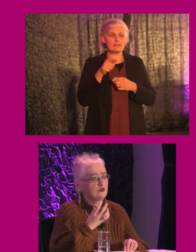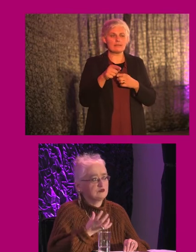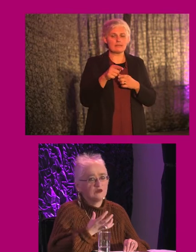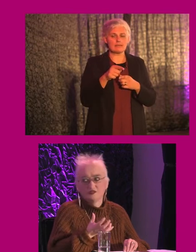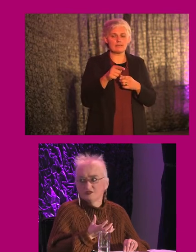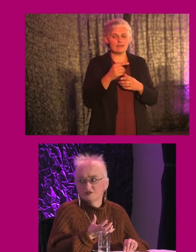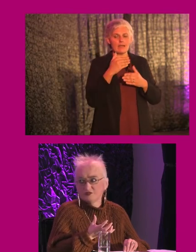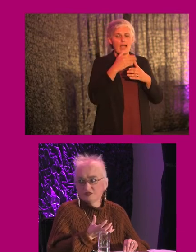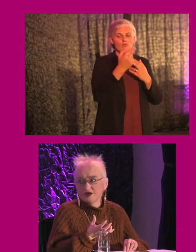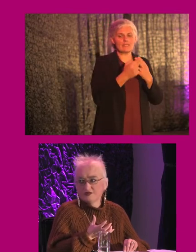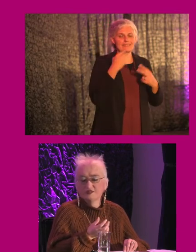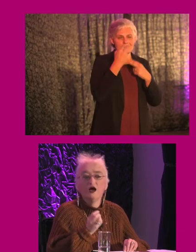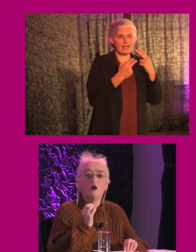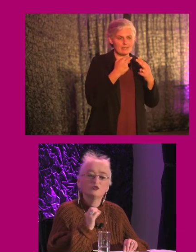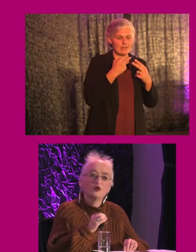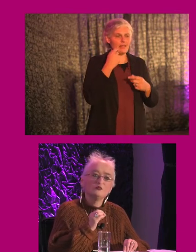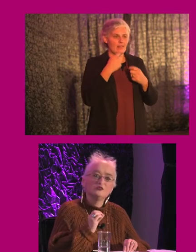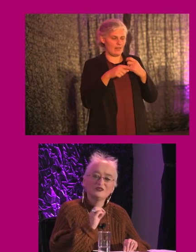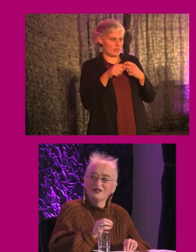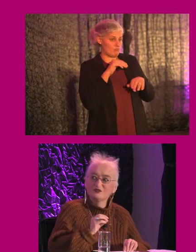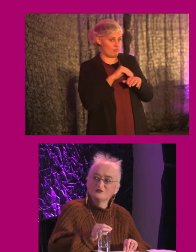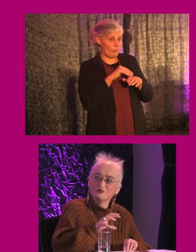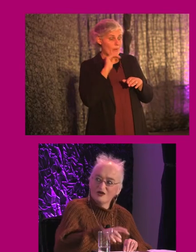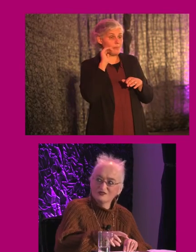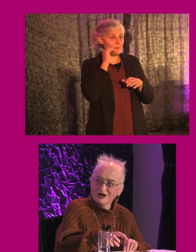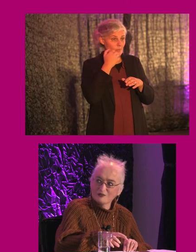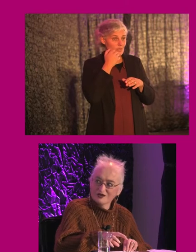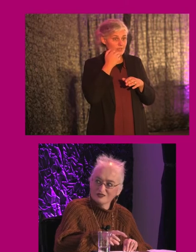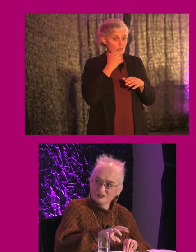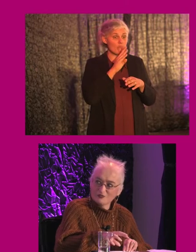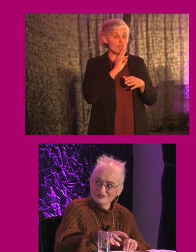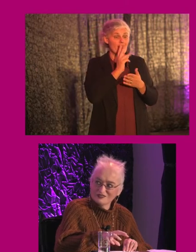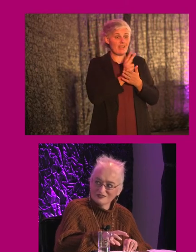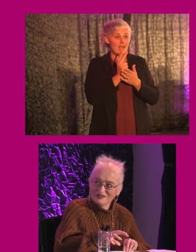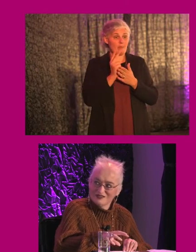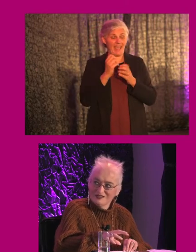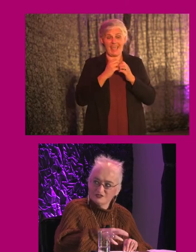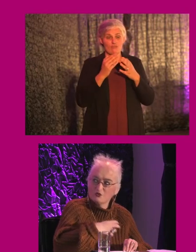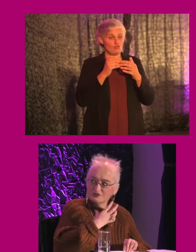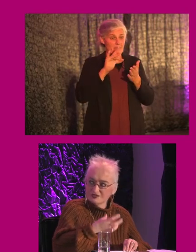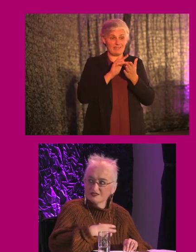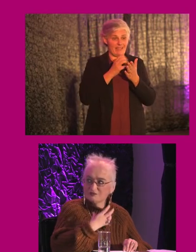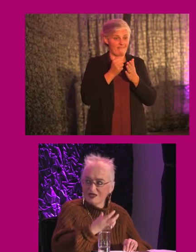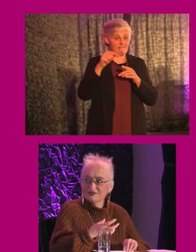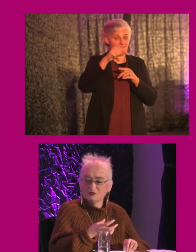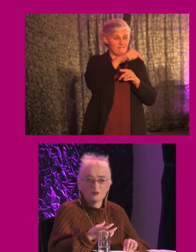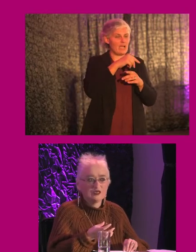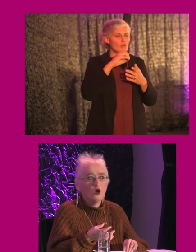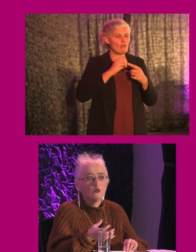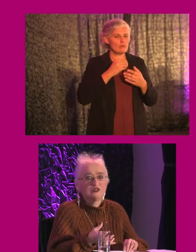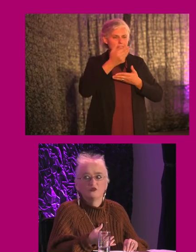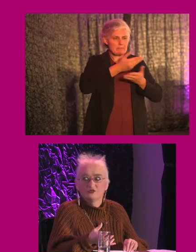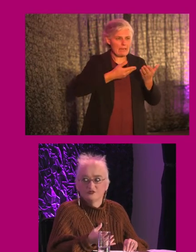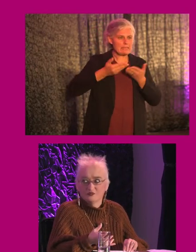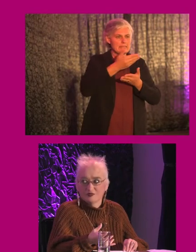And there's whole council need to do something about this. But the problem is, we can't go into a private car park like a shopping centre. So I was trying to explain to the public,